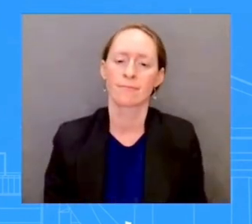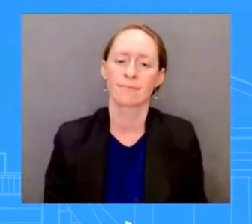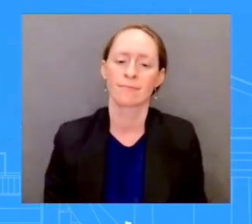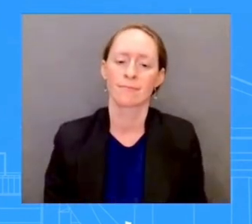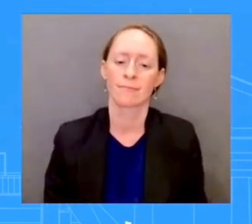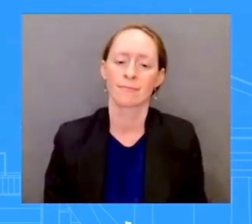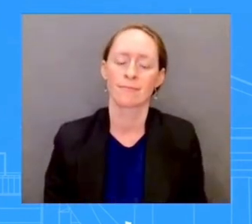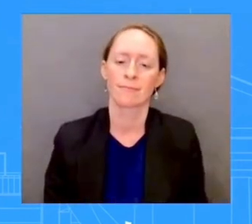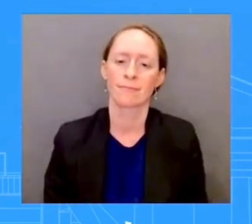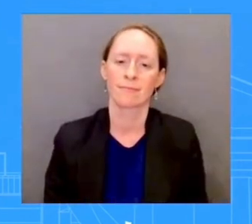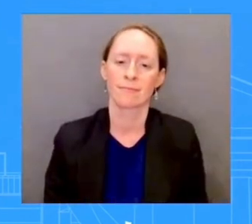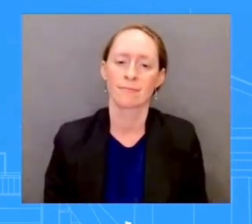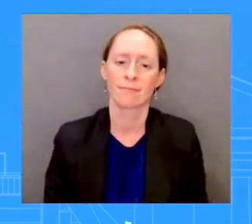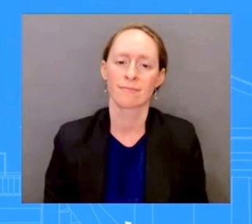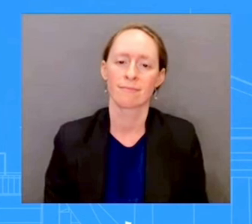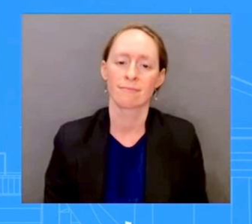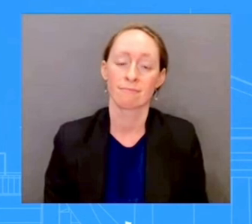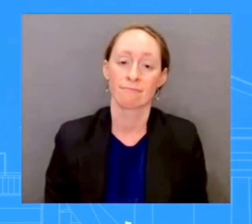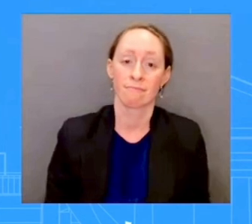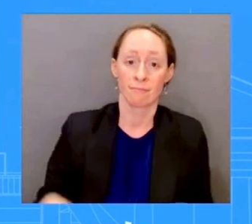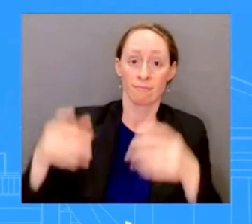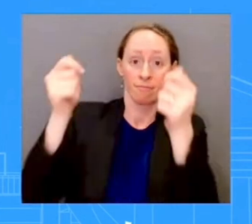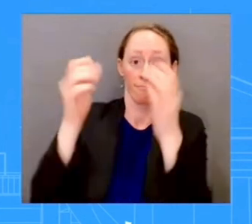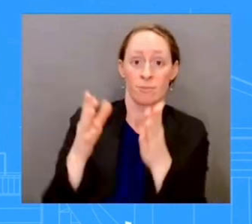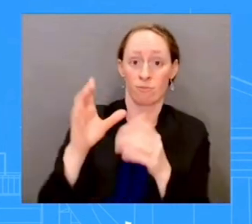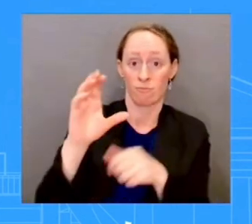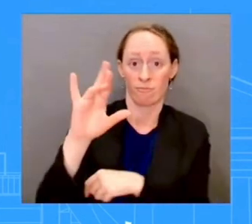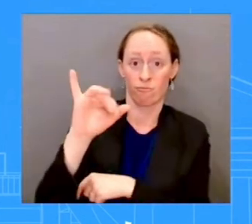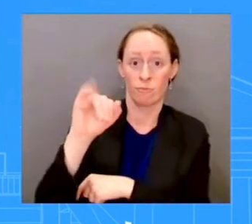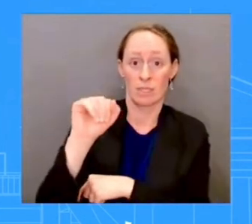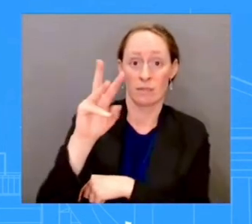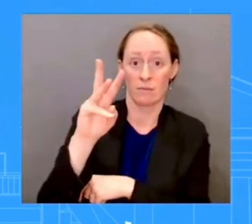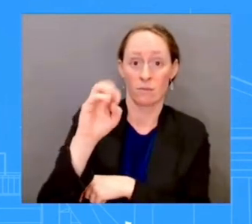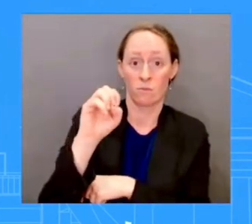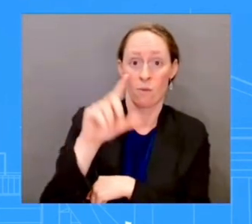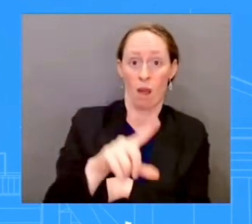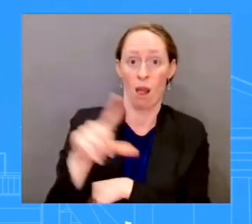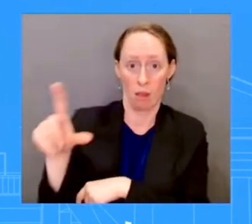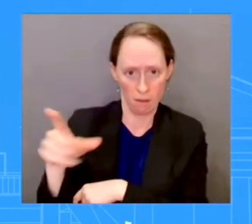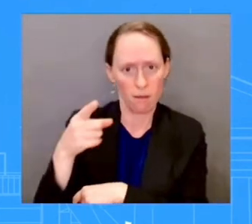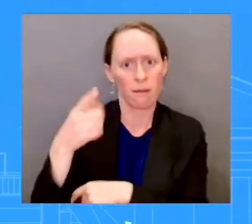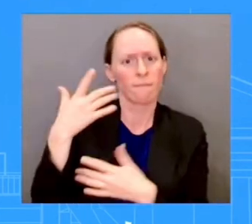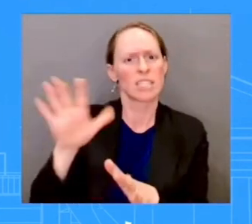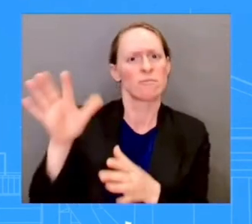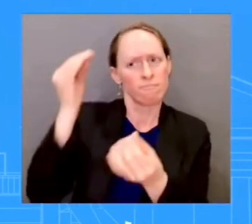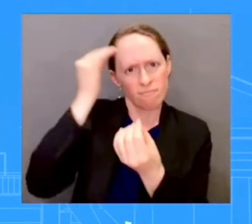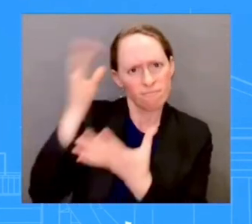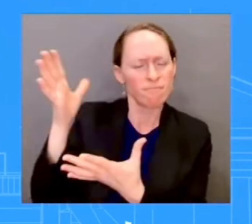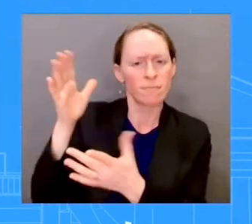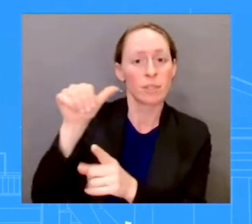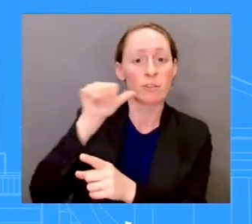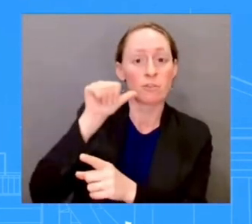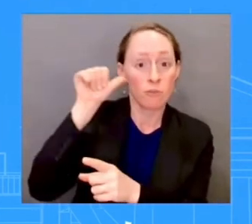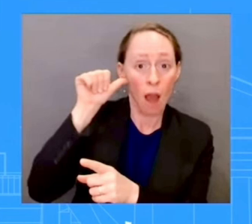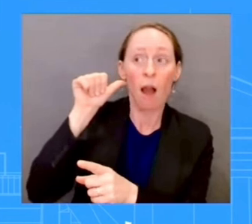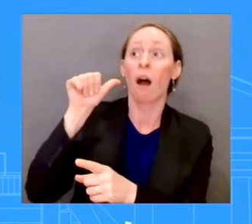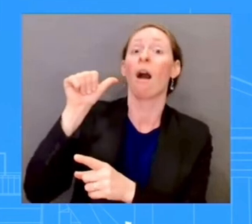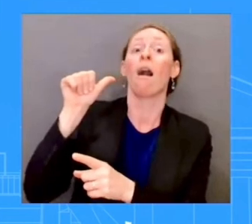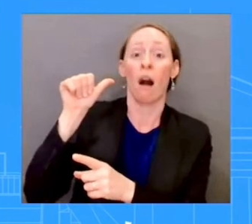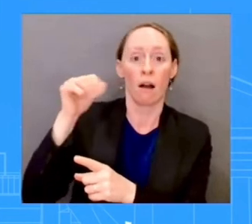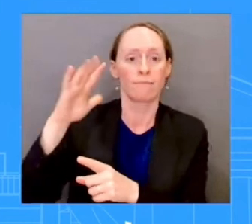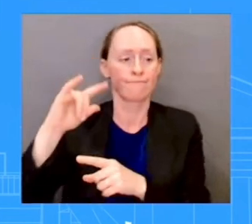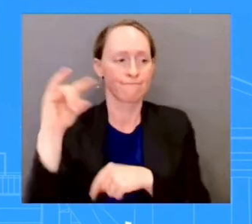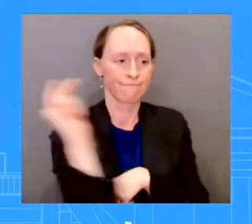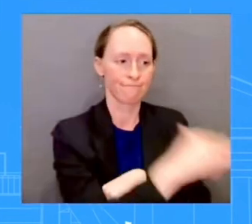as she had completed briefing him both on what was happening in Florida and then during the meeting that he convened on Maui.